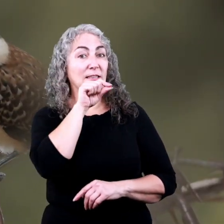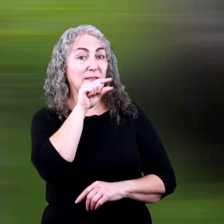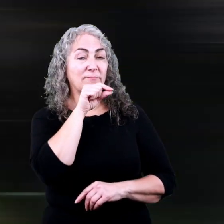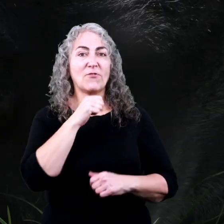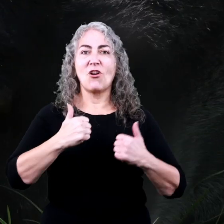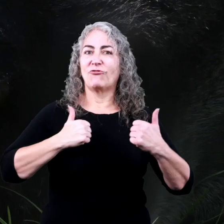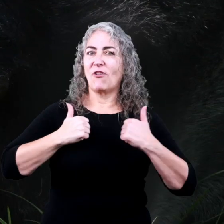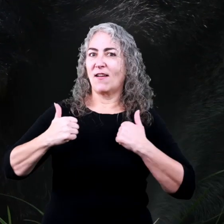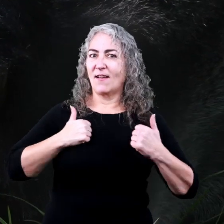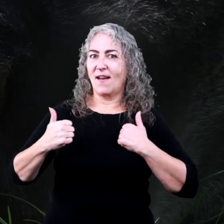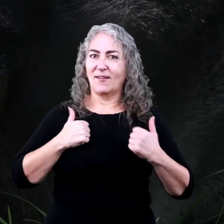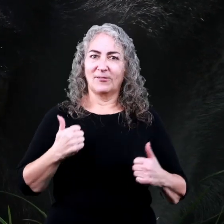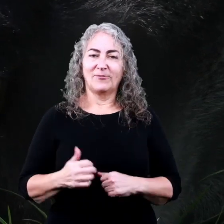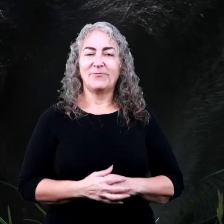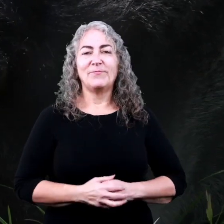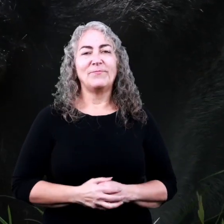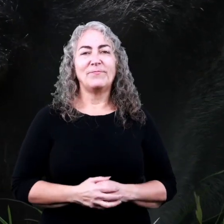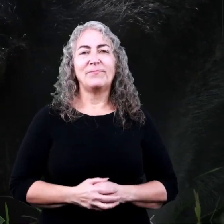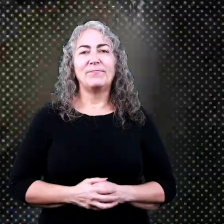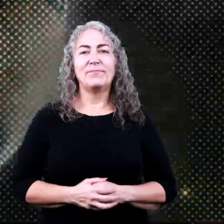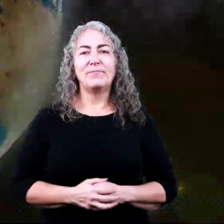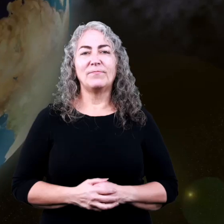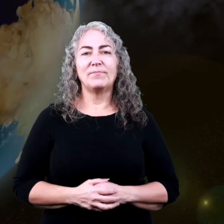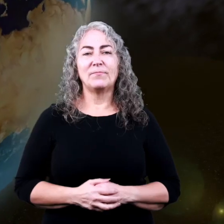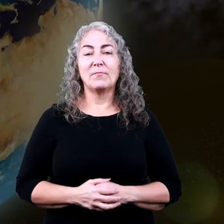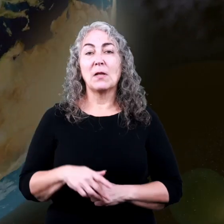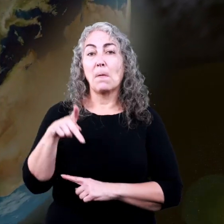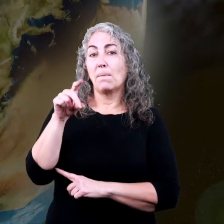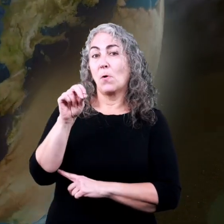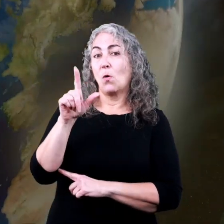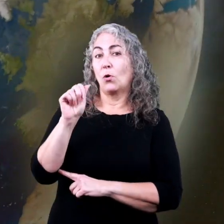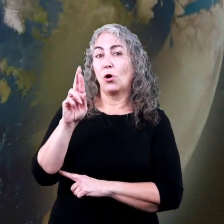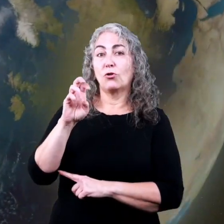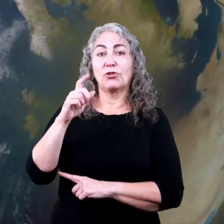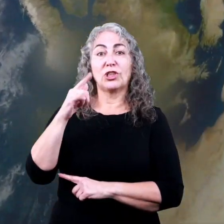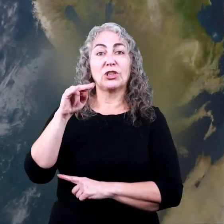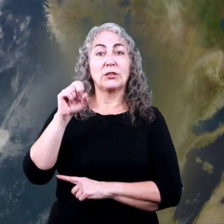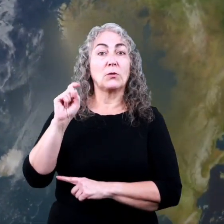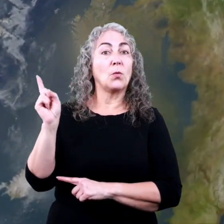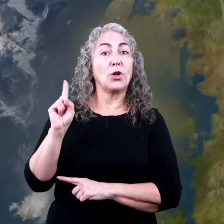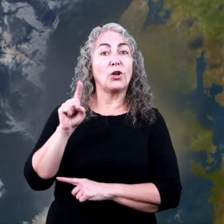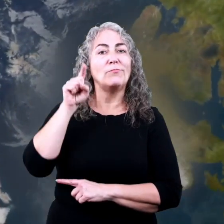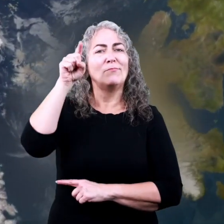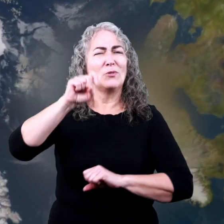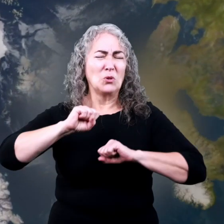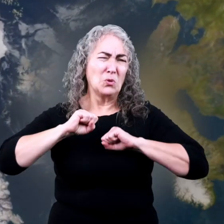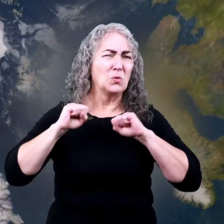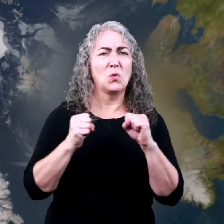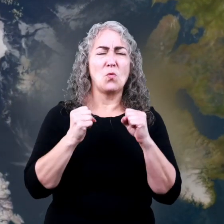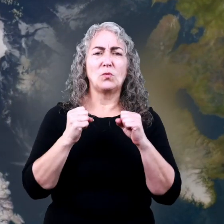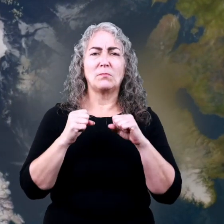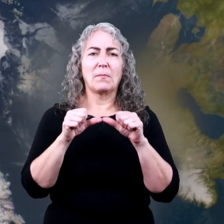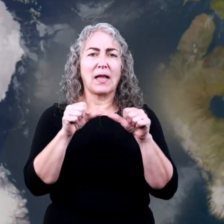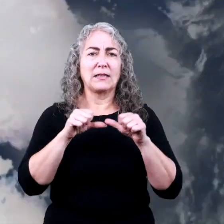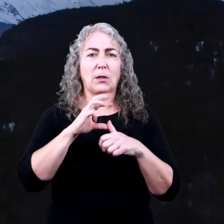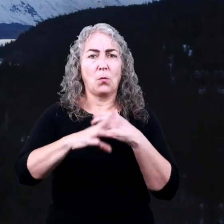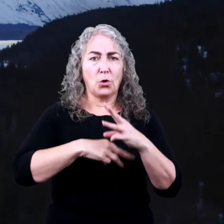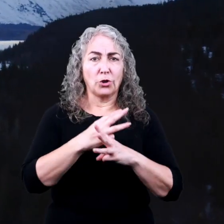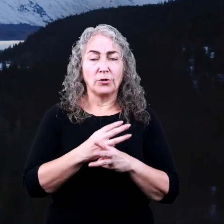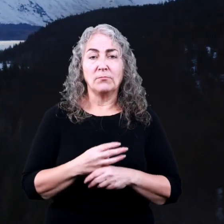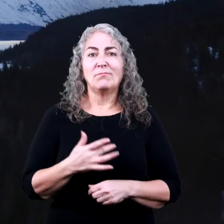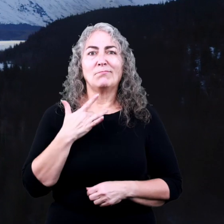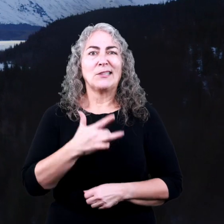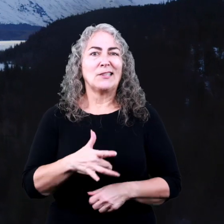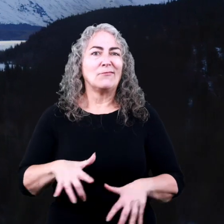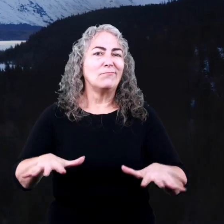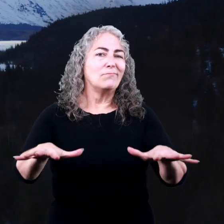and gorillas. The polar regions are the coldest places in the world, and